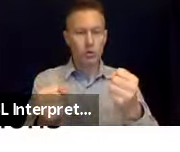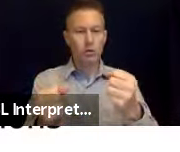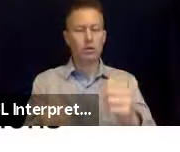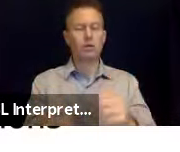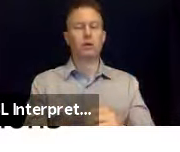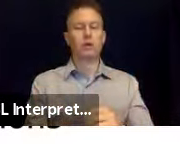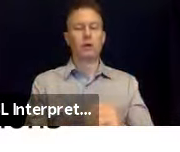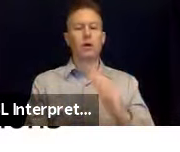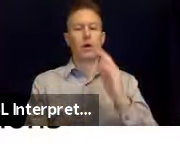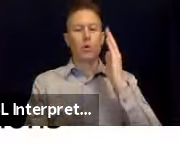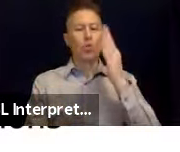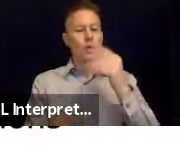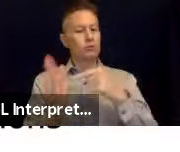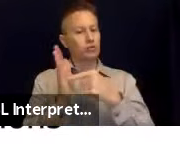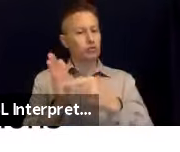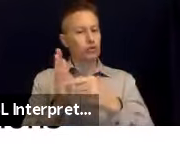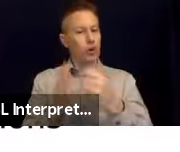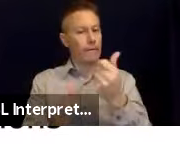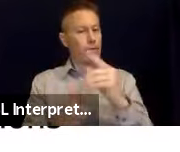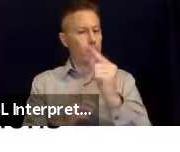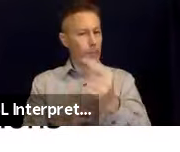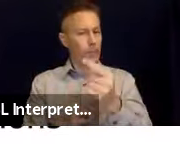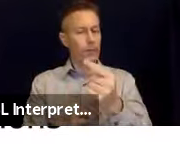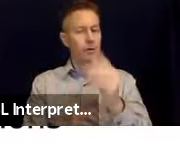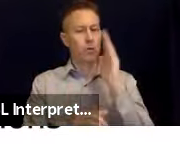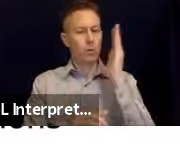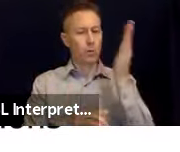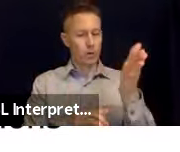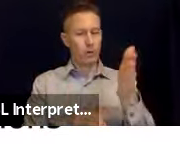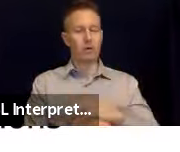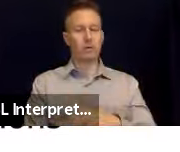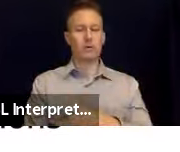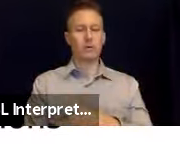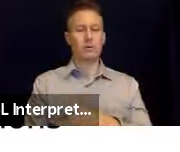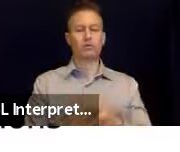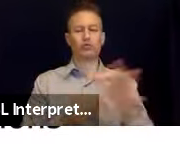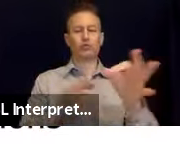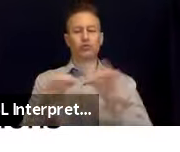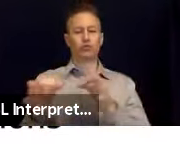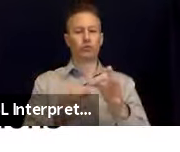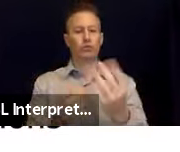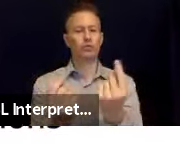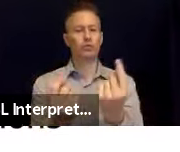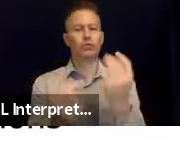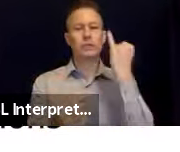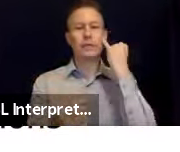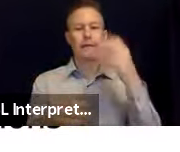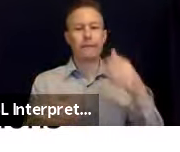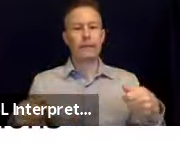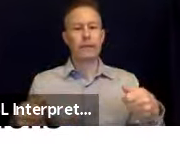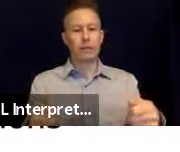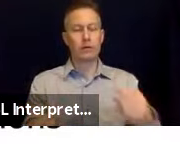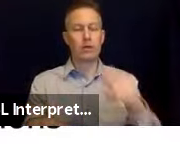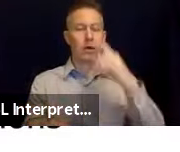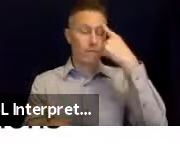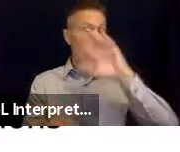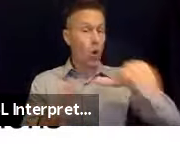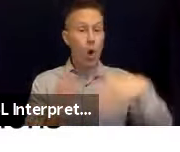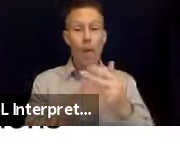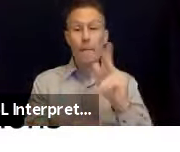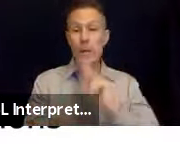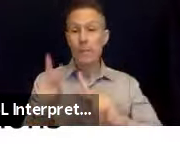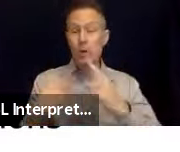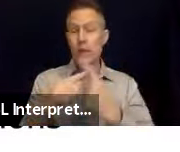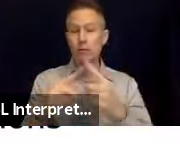in just a few moments instructions for what to do during an earthquake for everyone leading